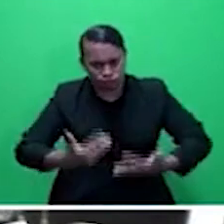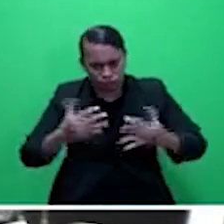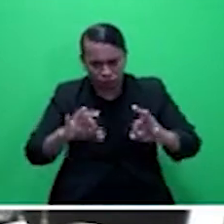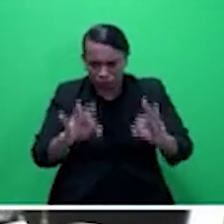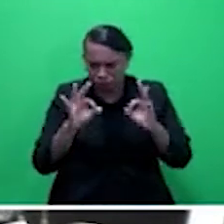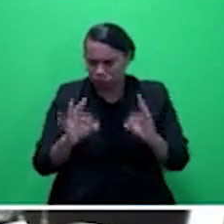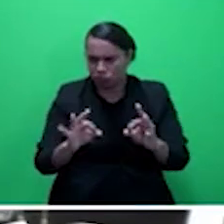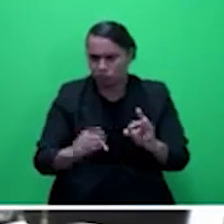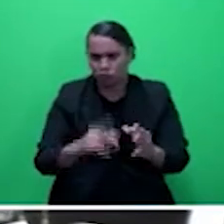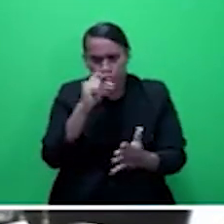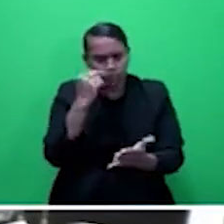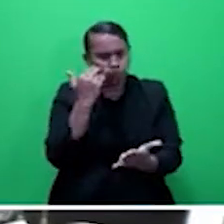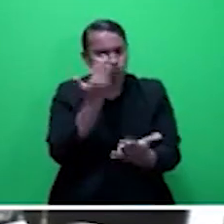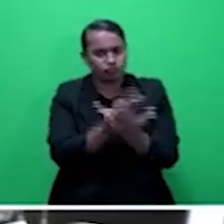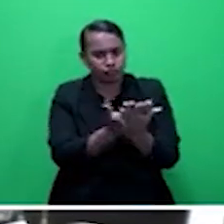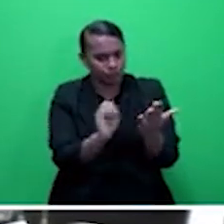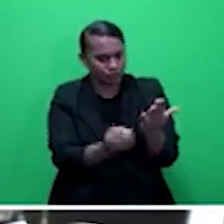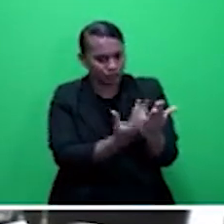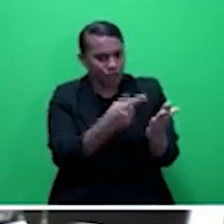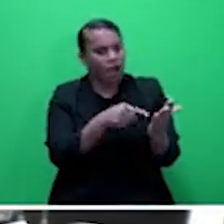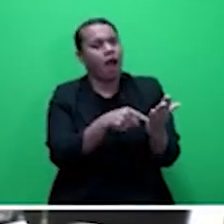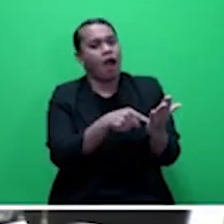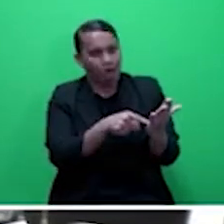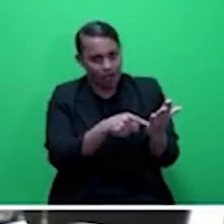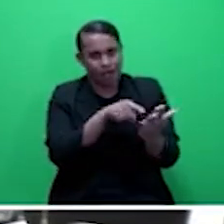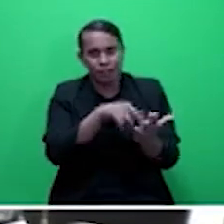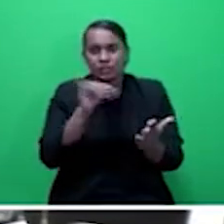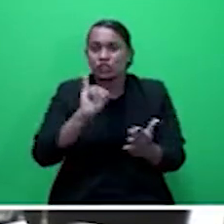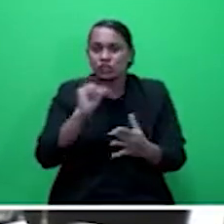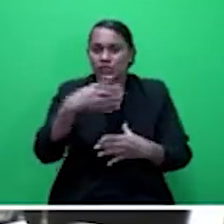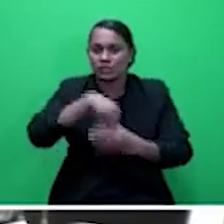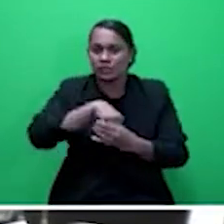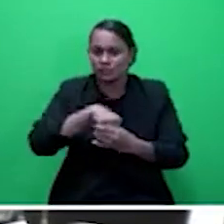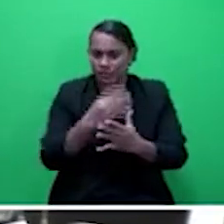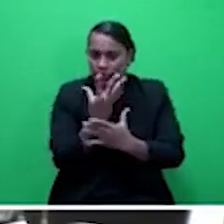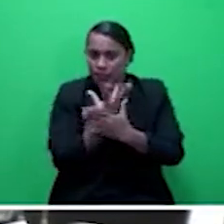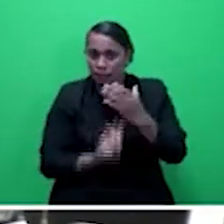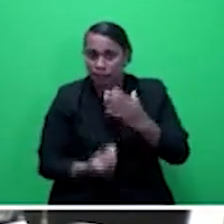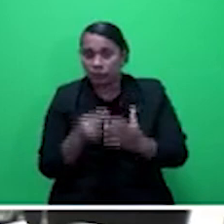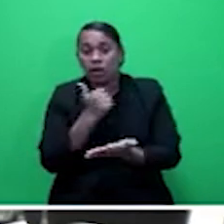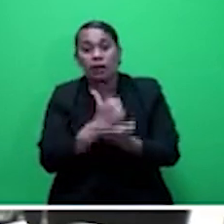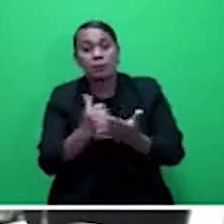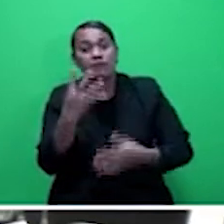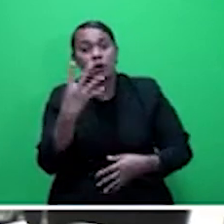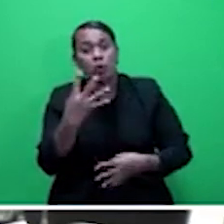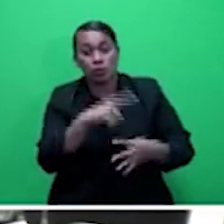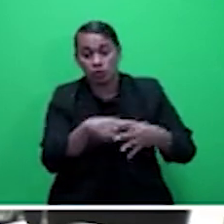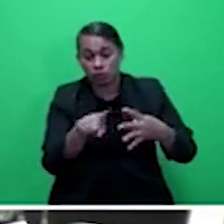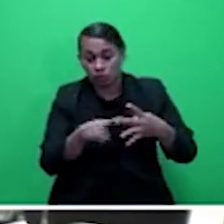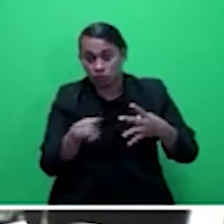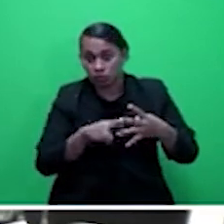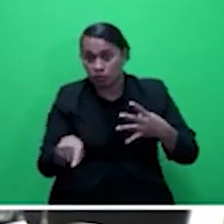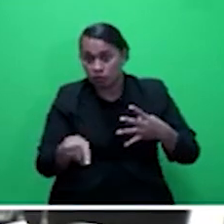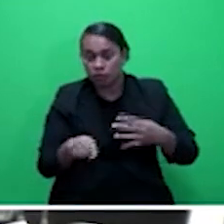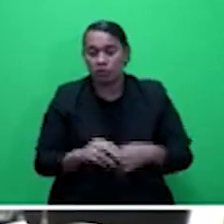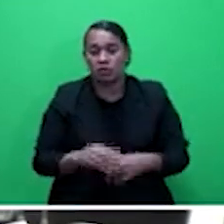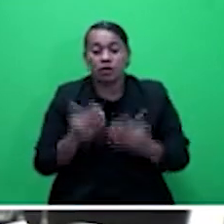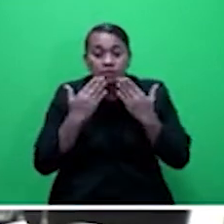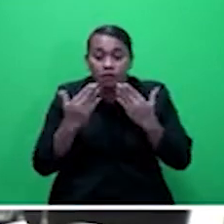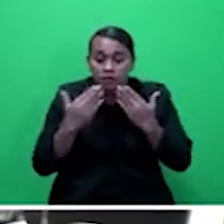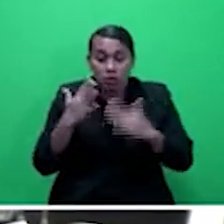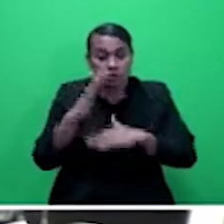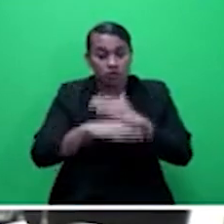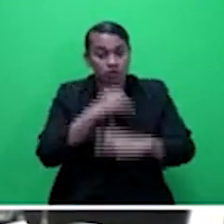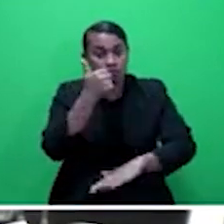Mr. Speaker, so with regards to recommendation four, I'd like to commend the discussion on the establishing of working